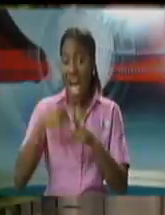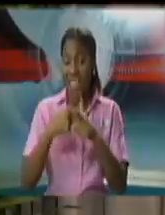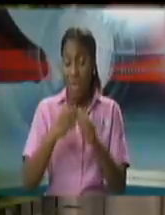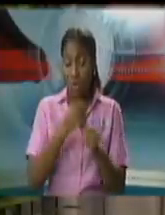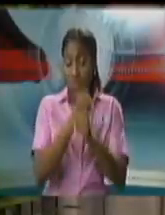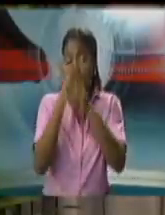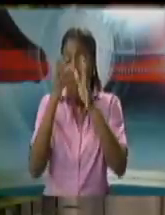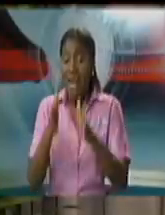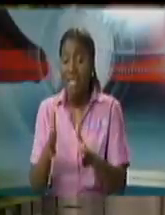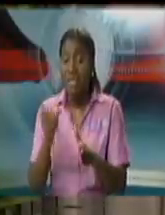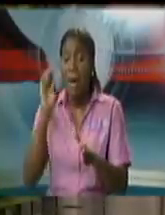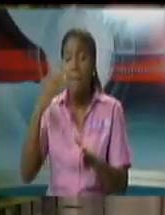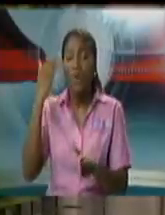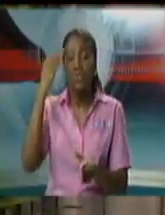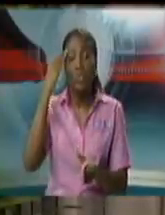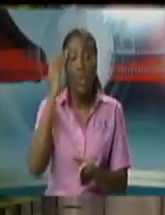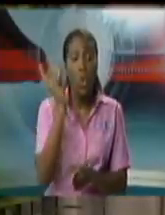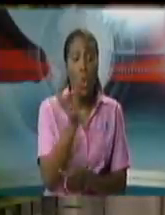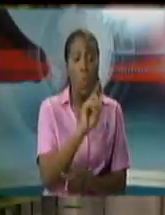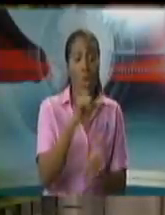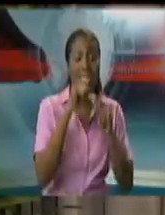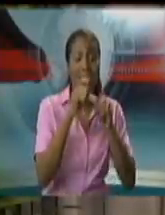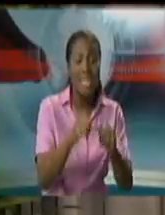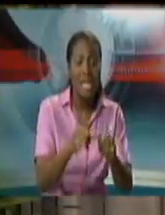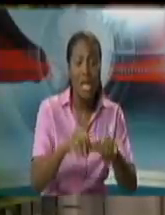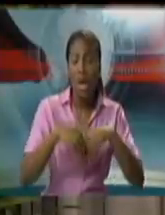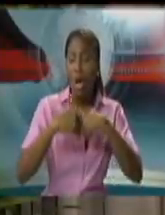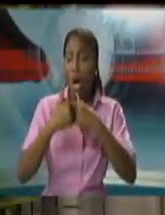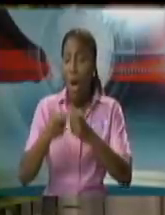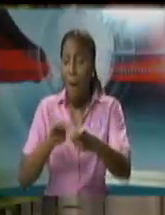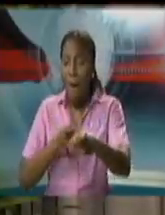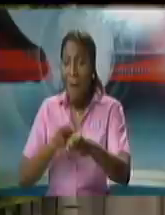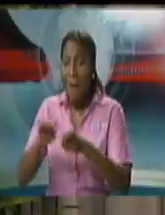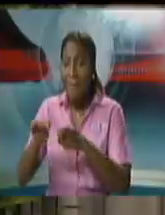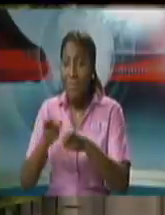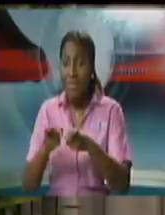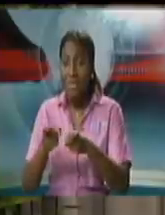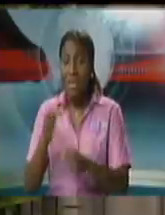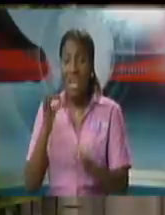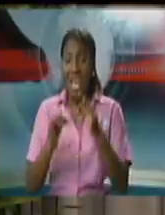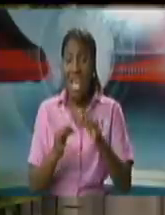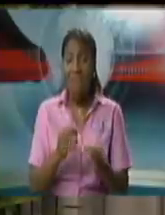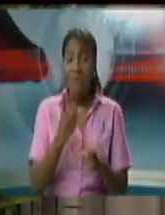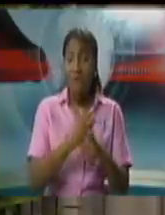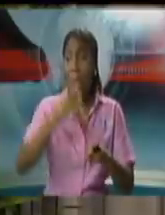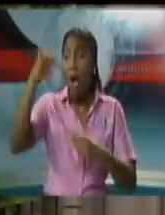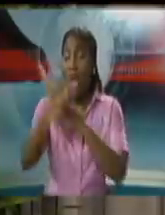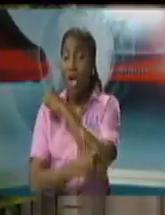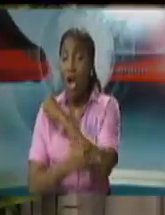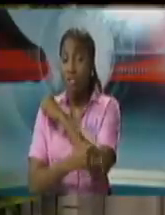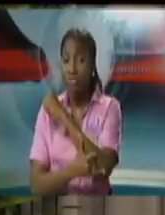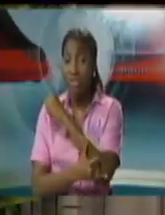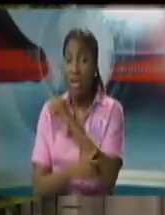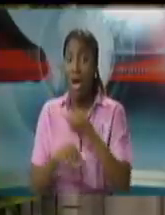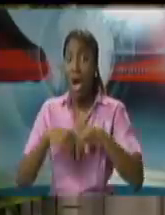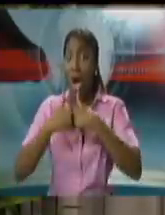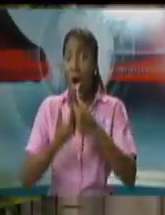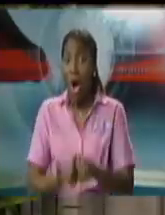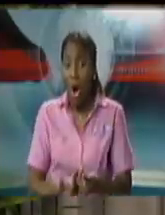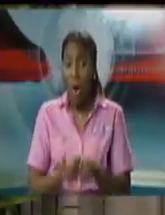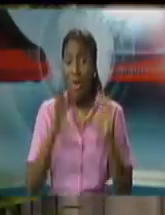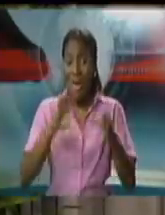sometimes we're also looking at the issue of repatriation of citizens obviously that's a very complicated issue when the world has shut down flying